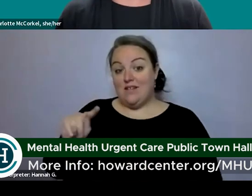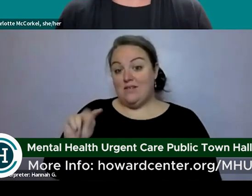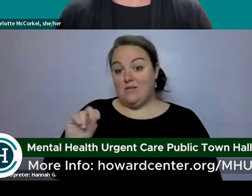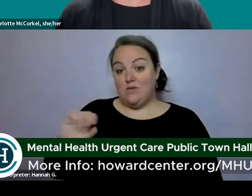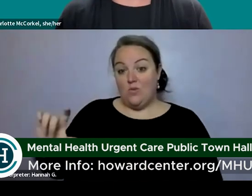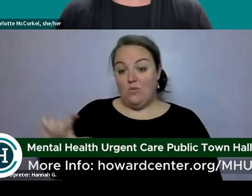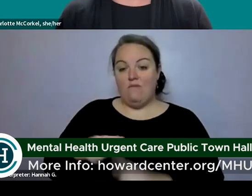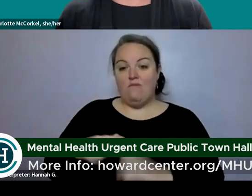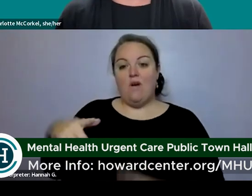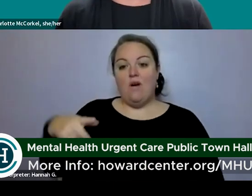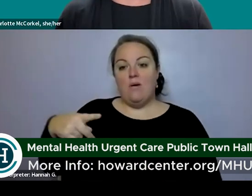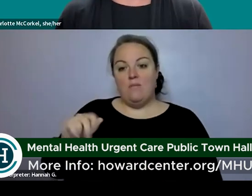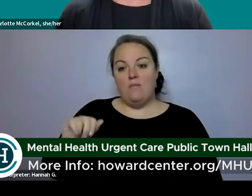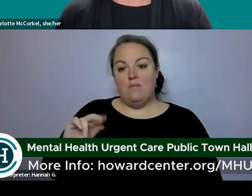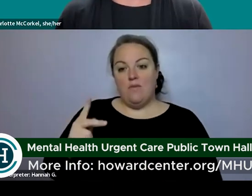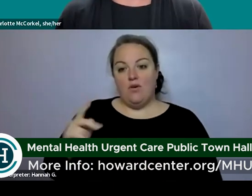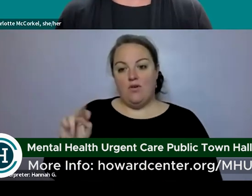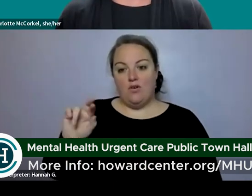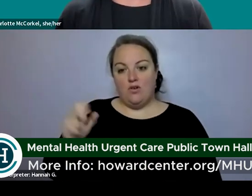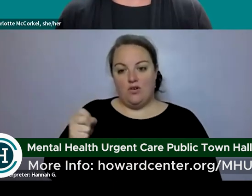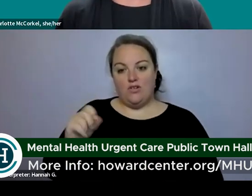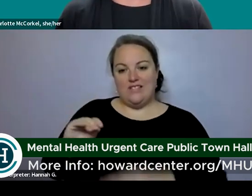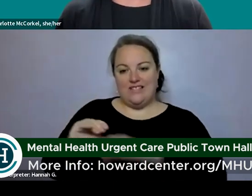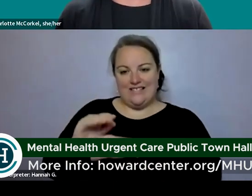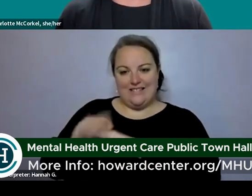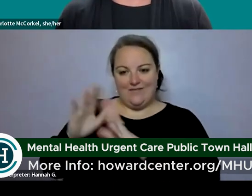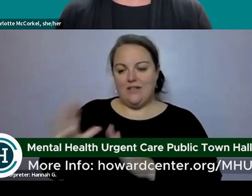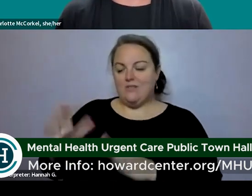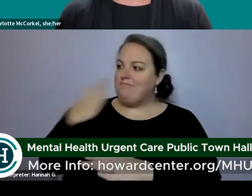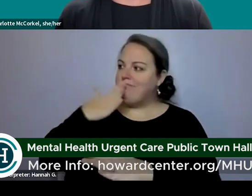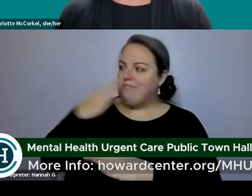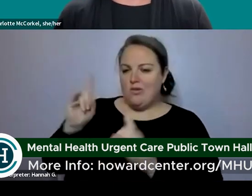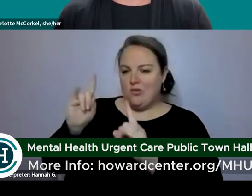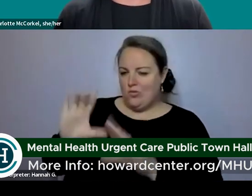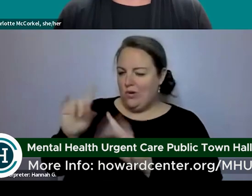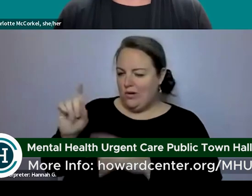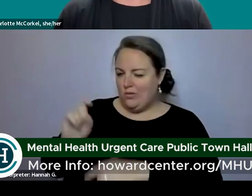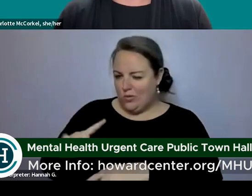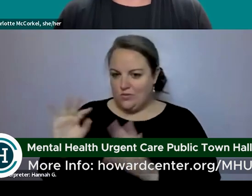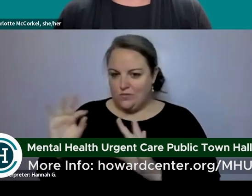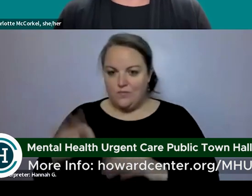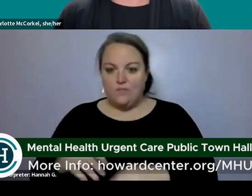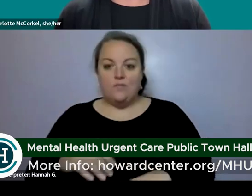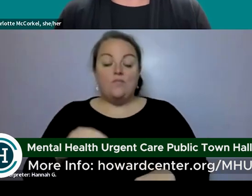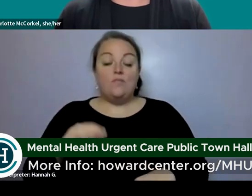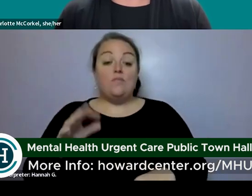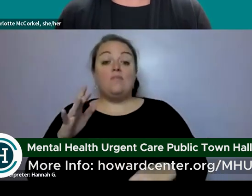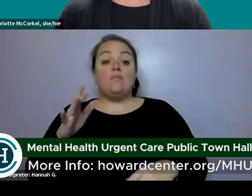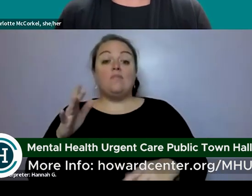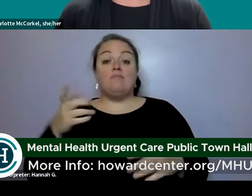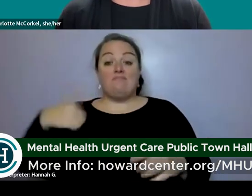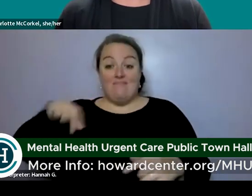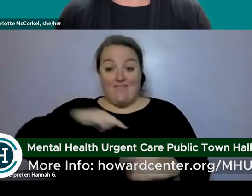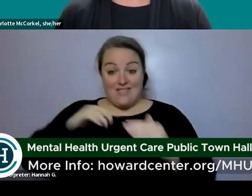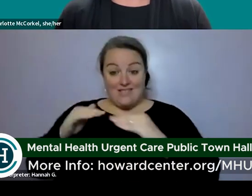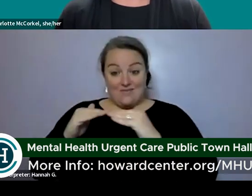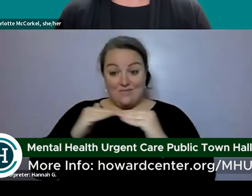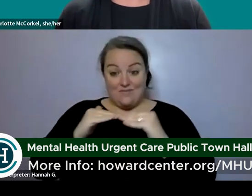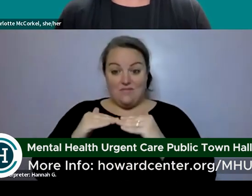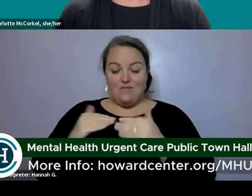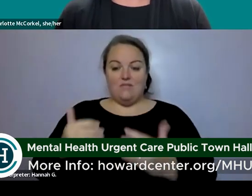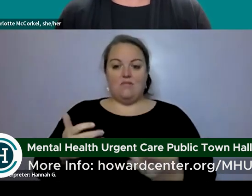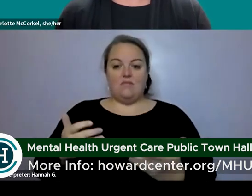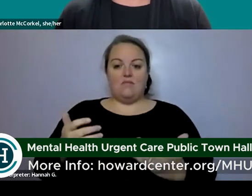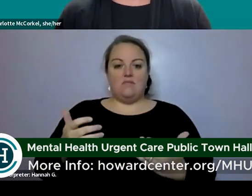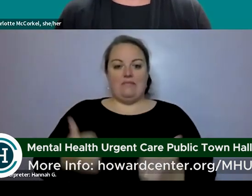advisors and thank you dan i think this is a great question so um many of us peers with lived mental